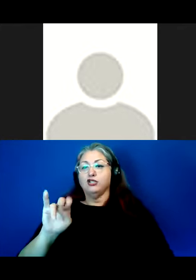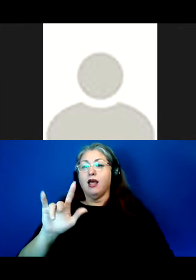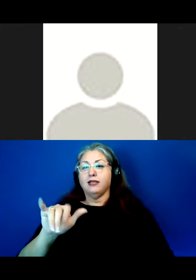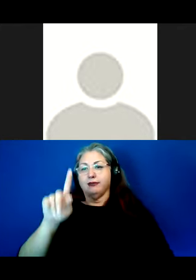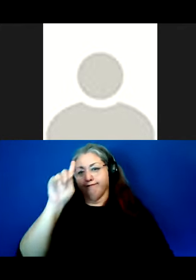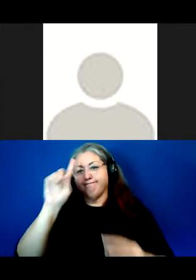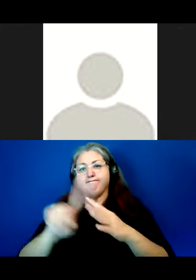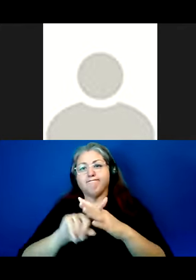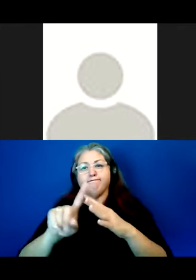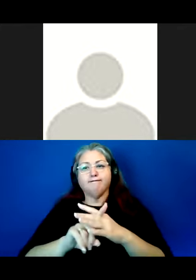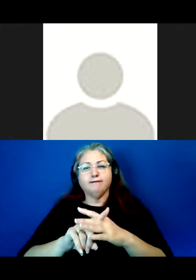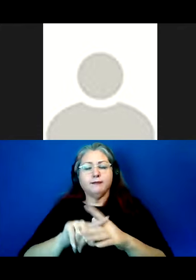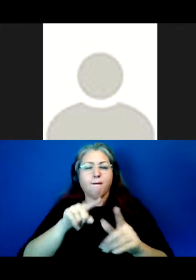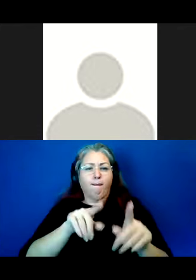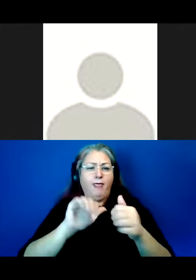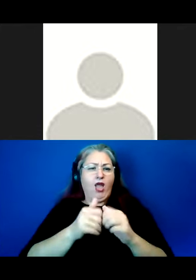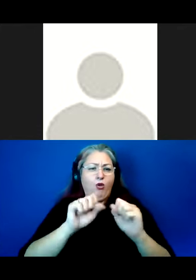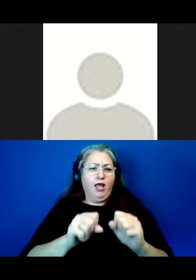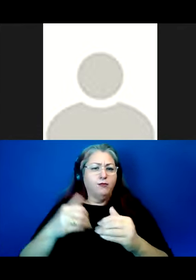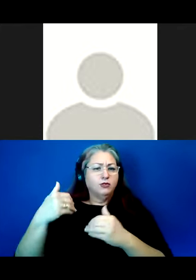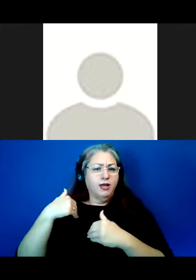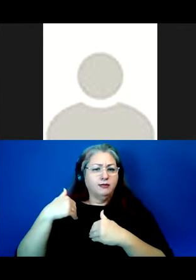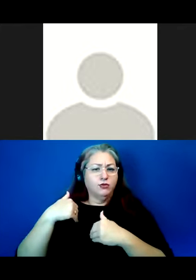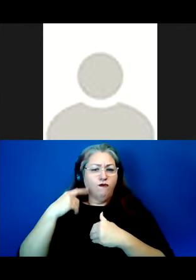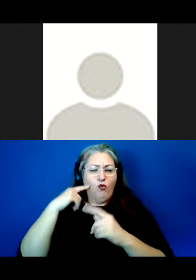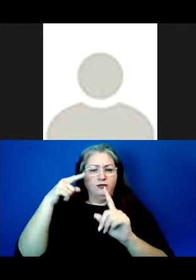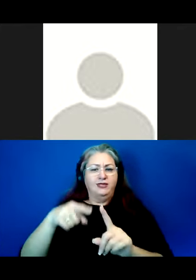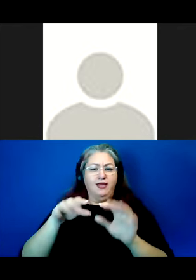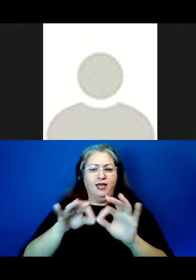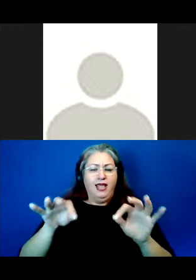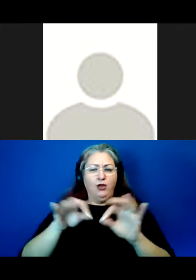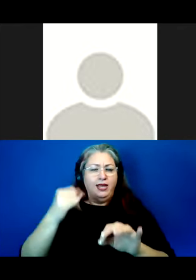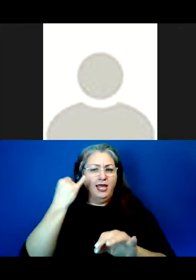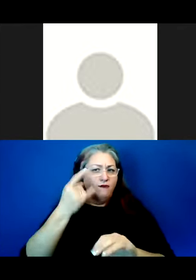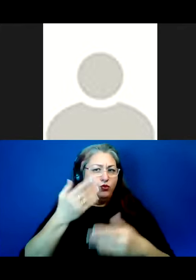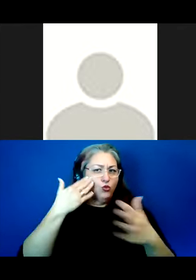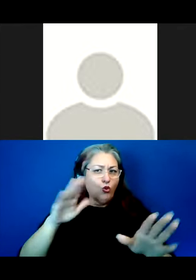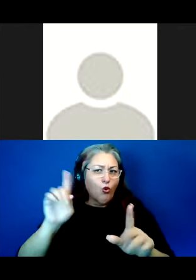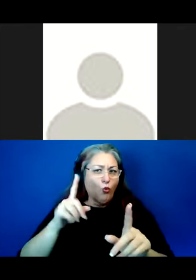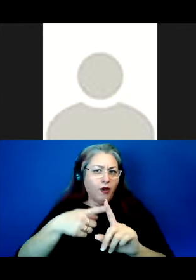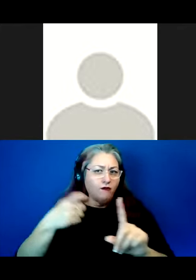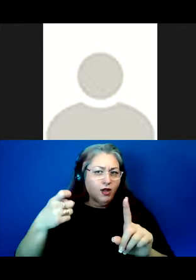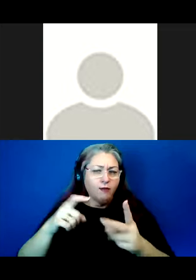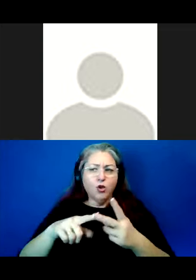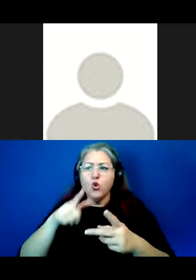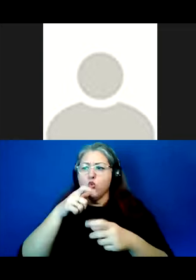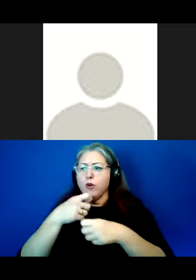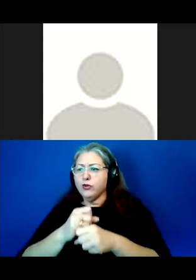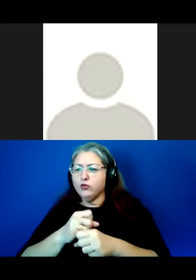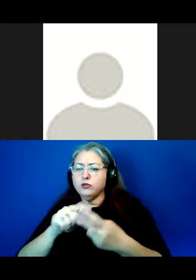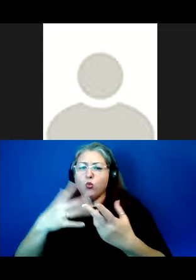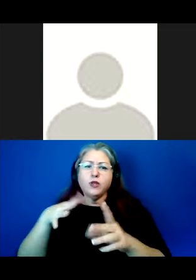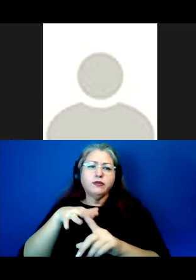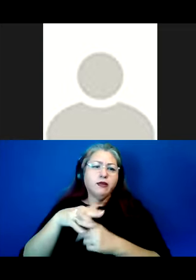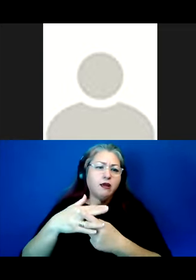How can one be responsible to a given language example without knowing where it came from, who produced it, what the context